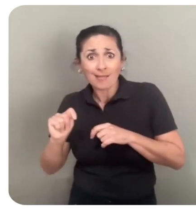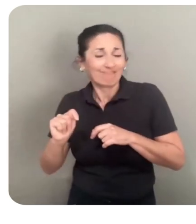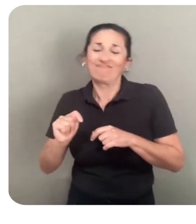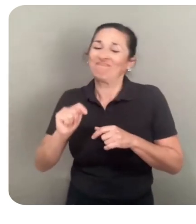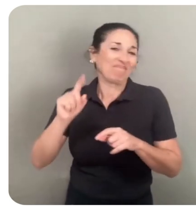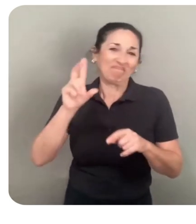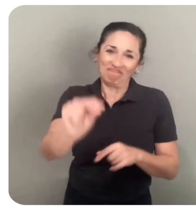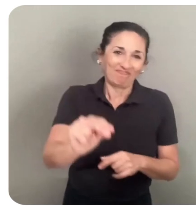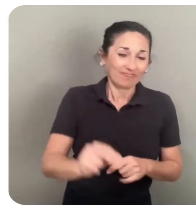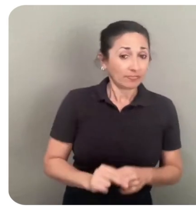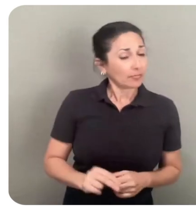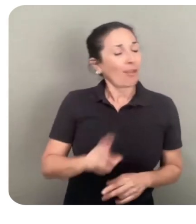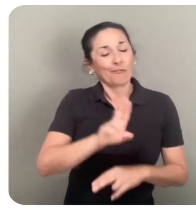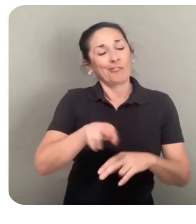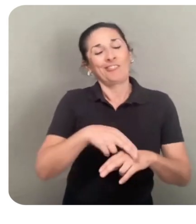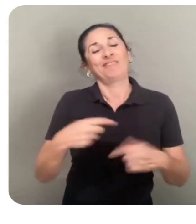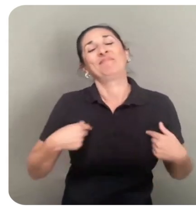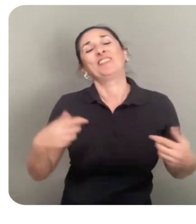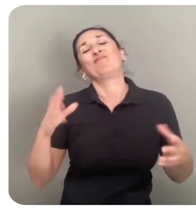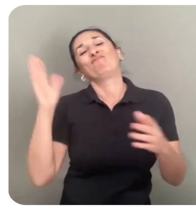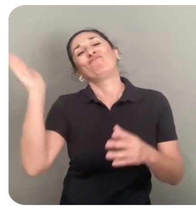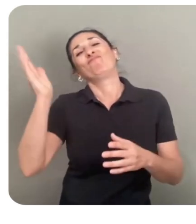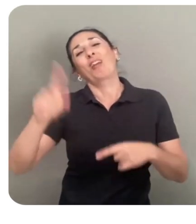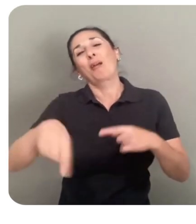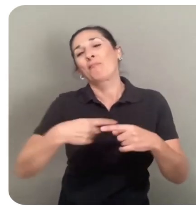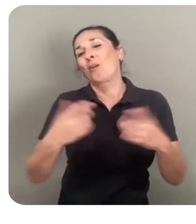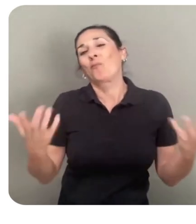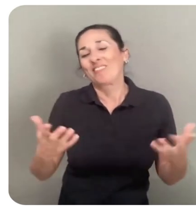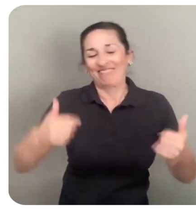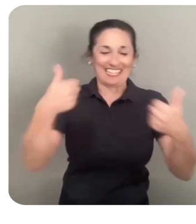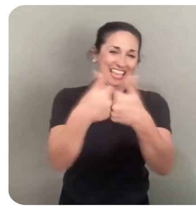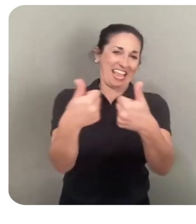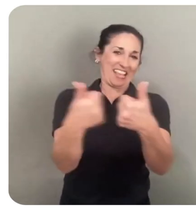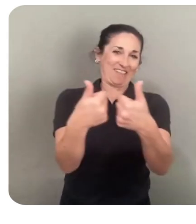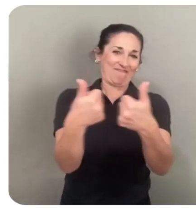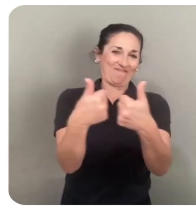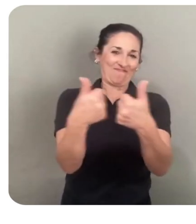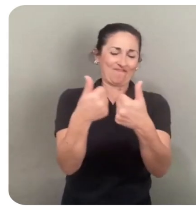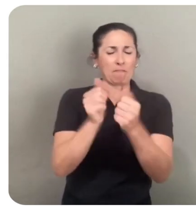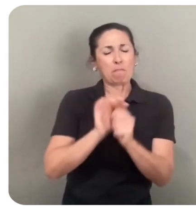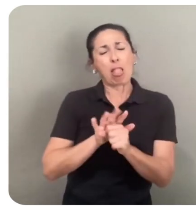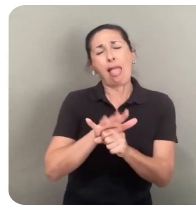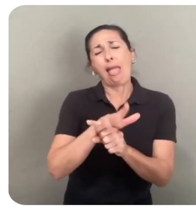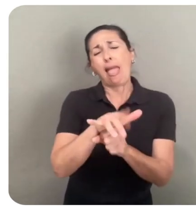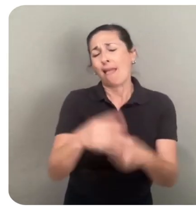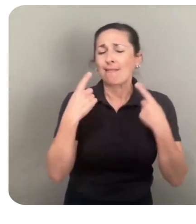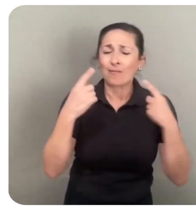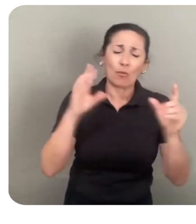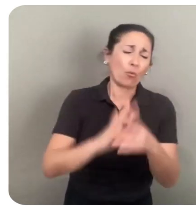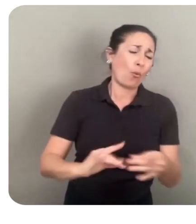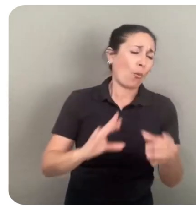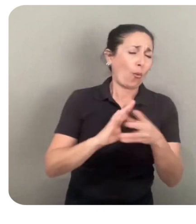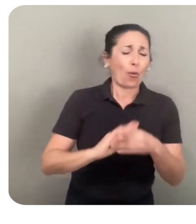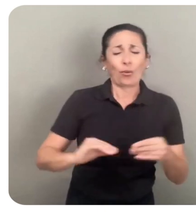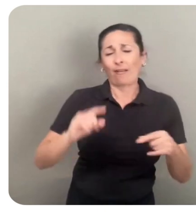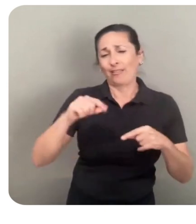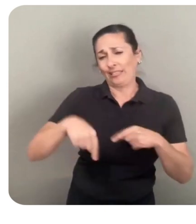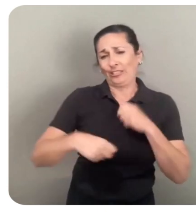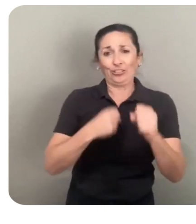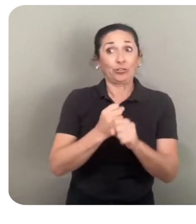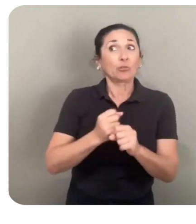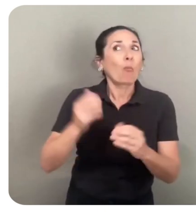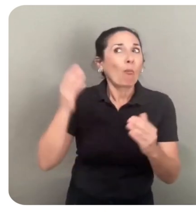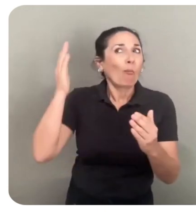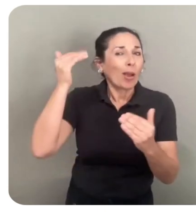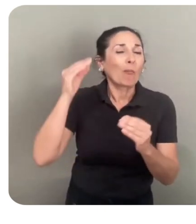of course, I wouldn't be up here talking if I couldn't talk about games. There have been plenty of success stories this year, and we expect more